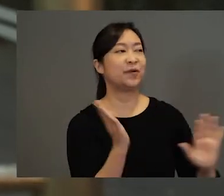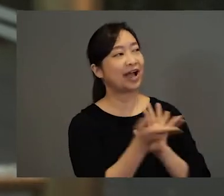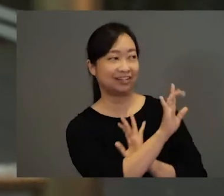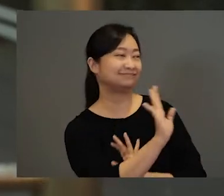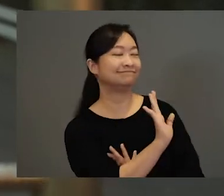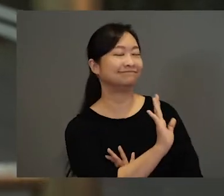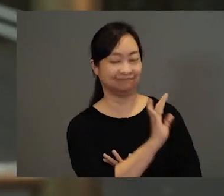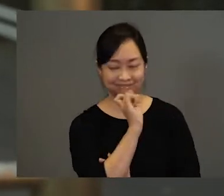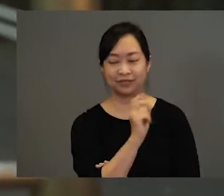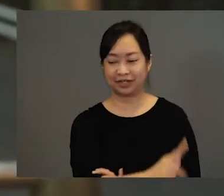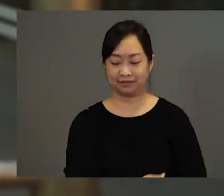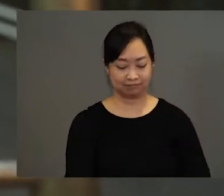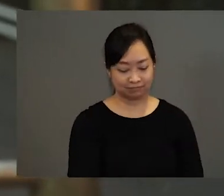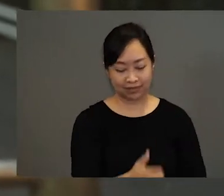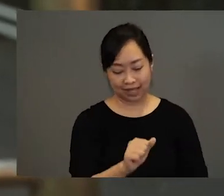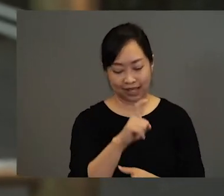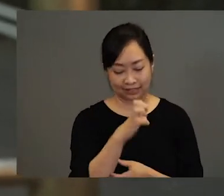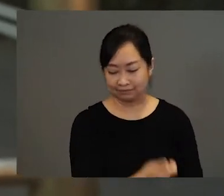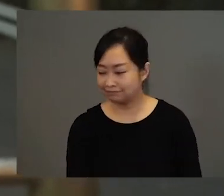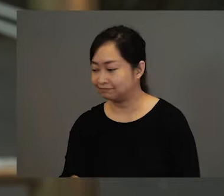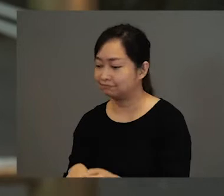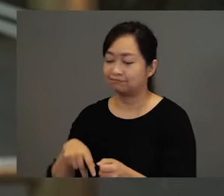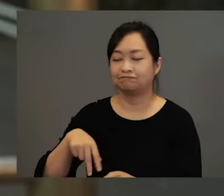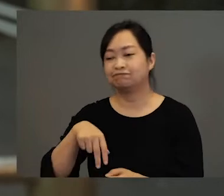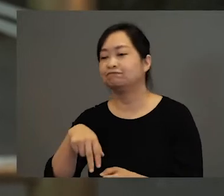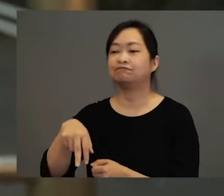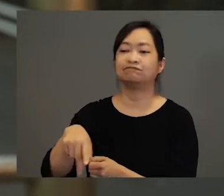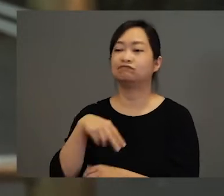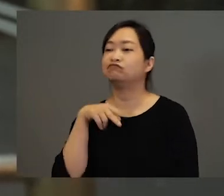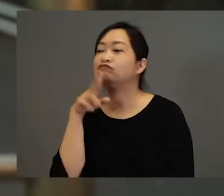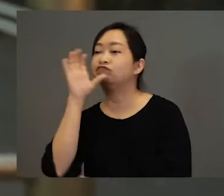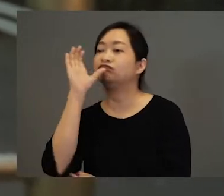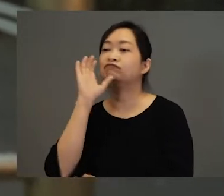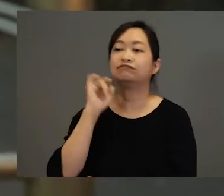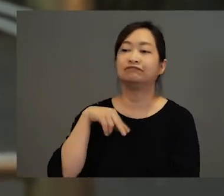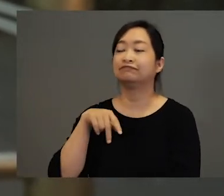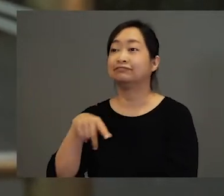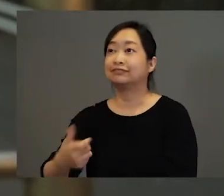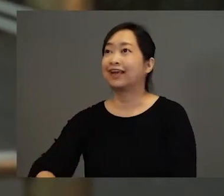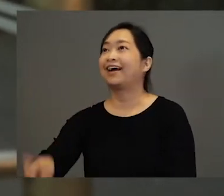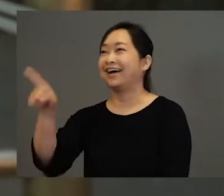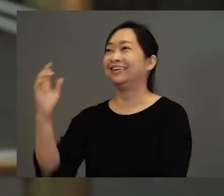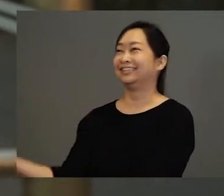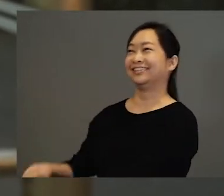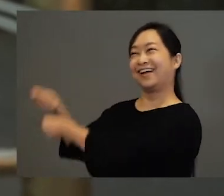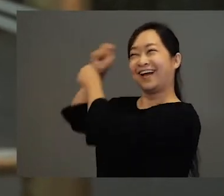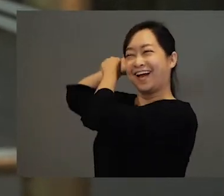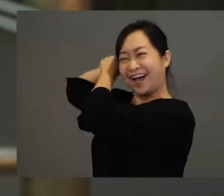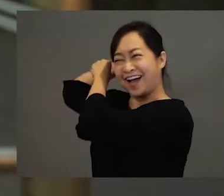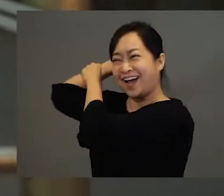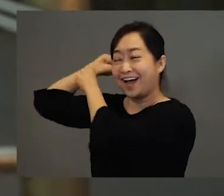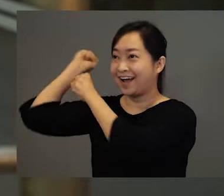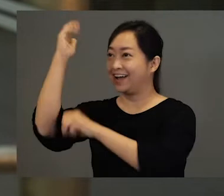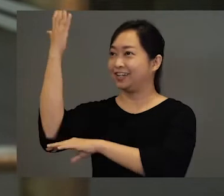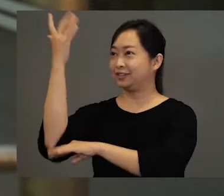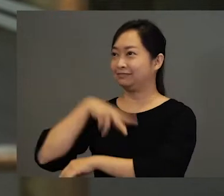to cut down the jambu tree. He picked up the axe and he walked and walked and walked. He lifted up his axe